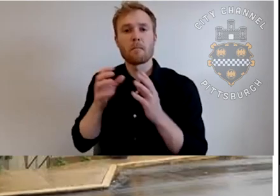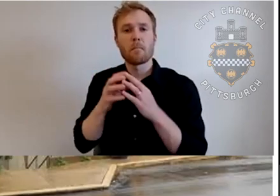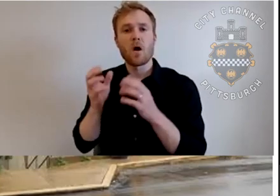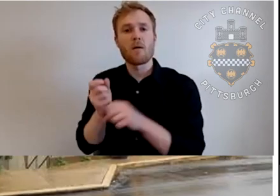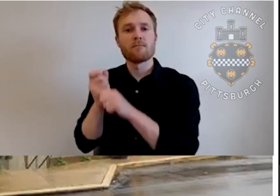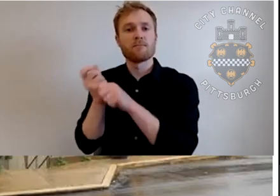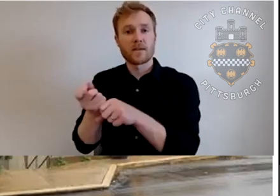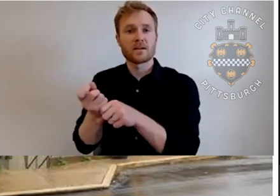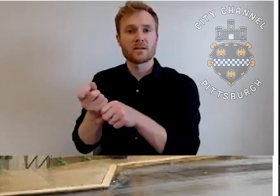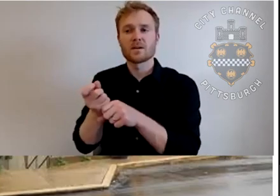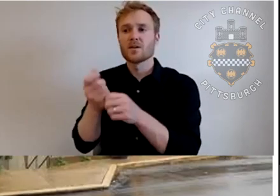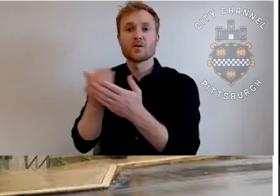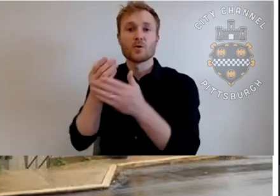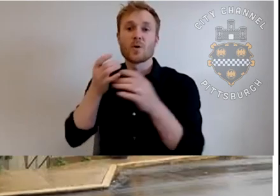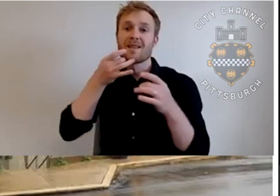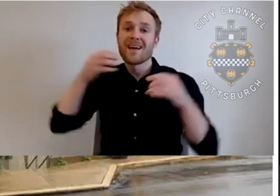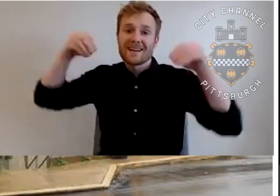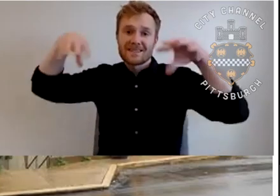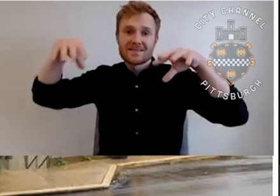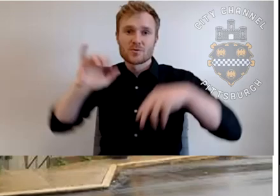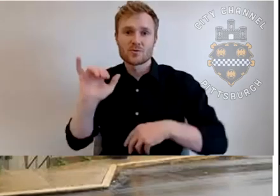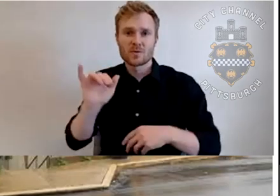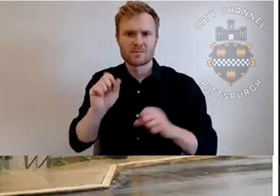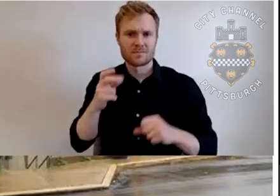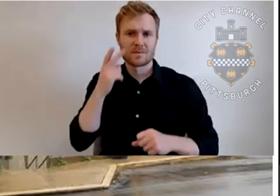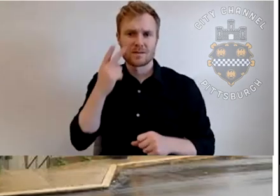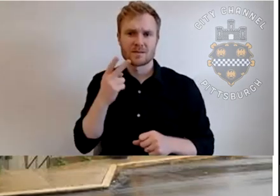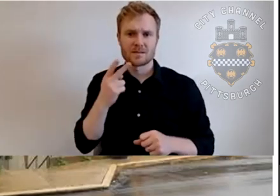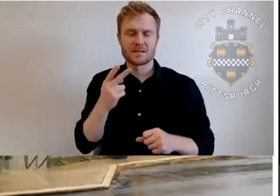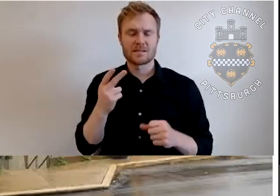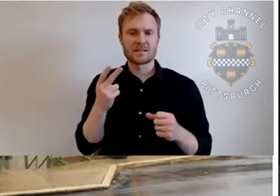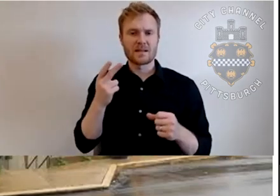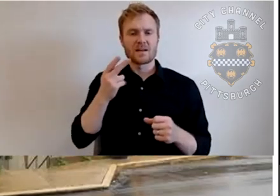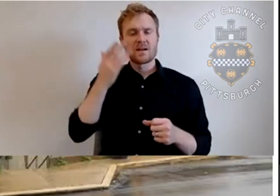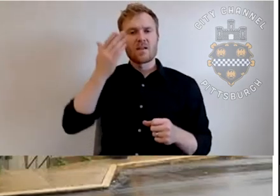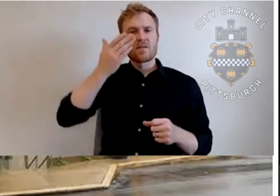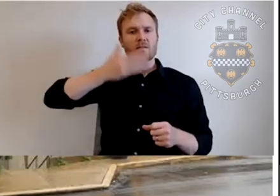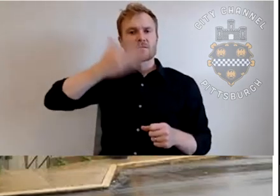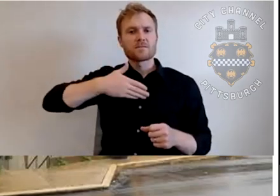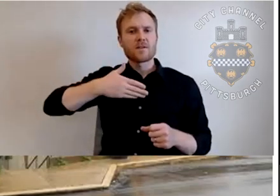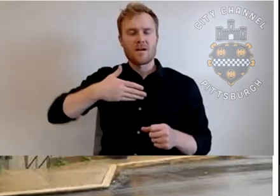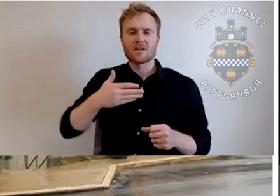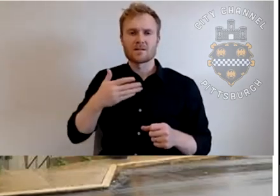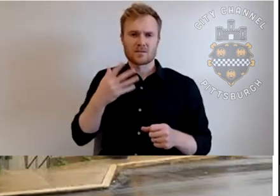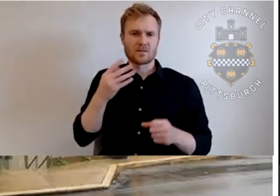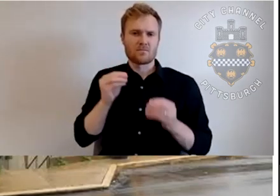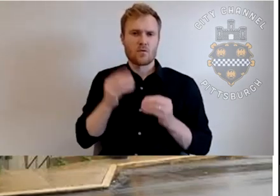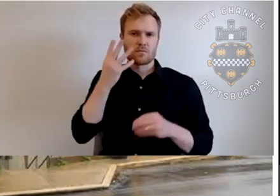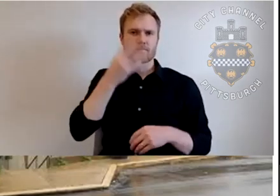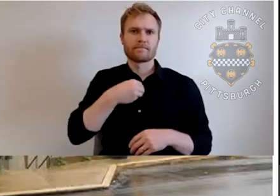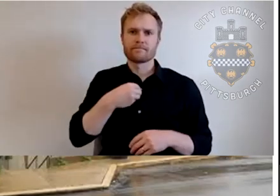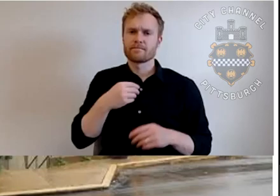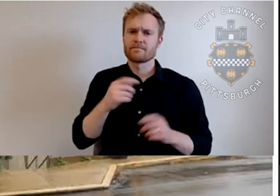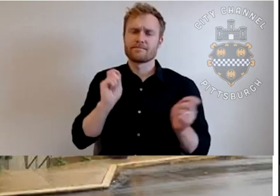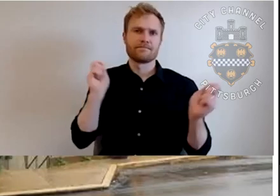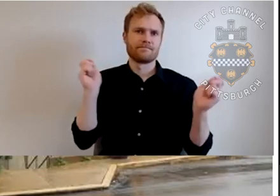to the rec center as well. And you can see kind of the transformation that we did on the exterior as part of that where we put a new base on it and dramatically, um, change the